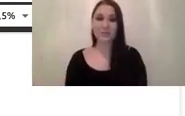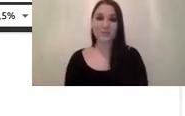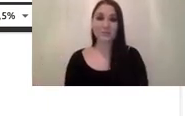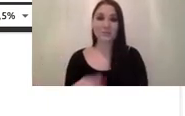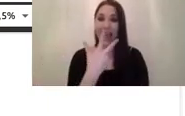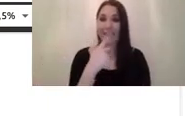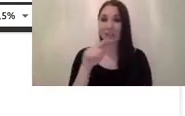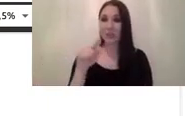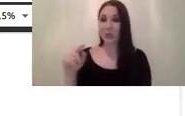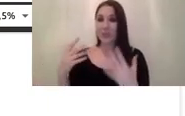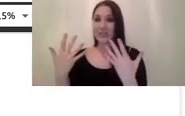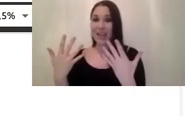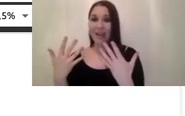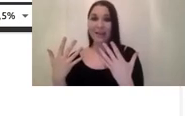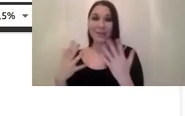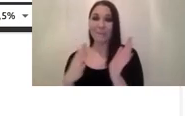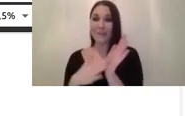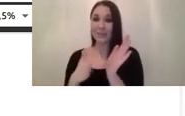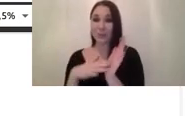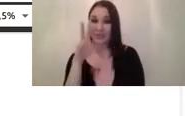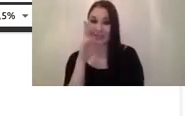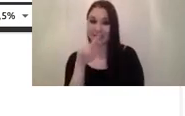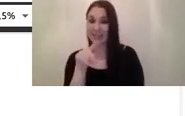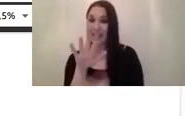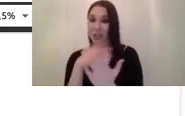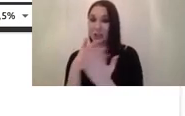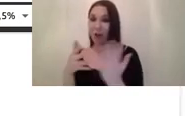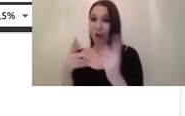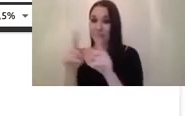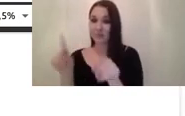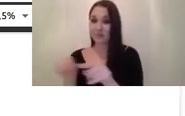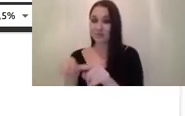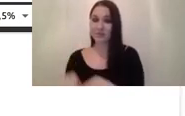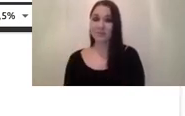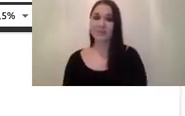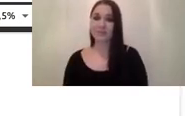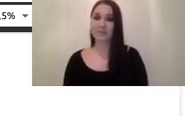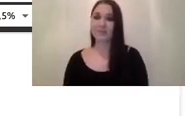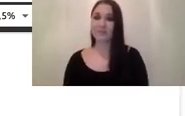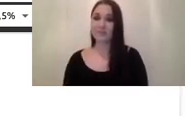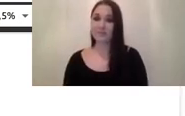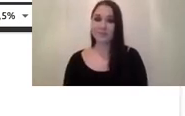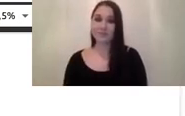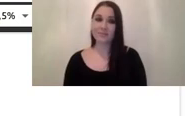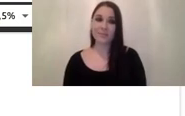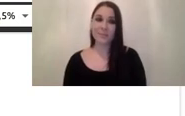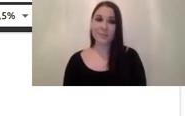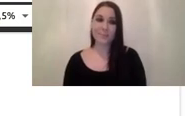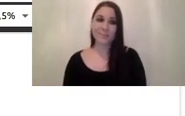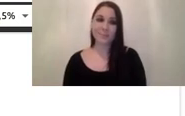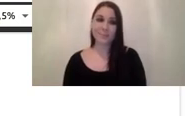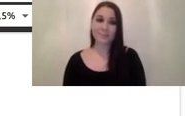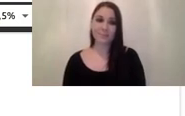meters as you can see in the chart in the right hand side okay so this is in my opinion one of the of the